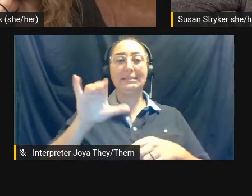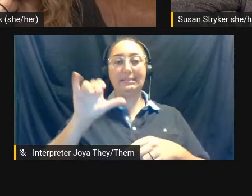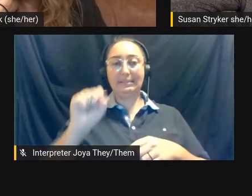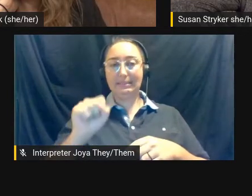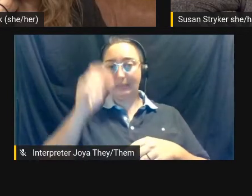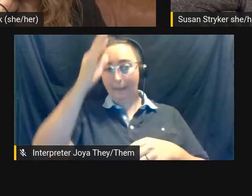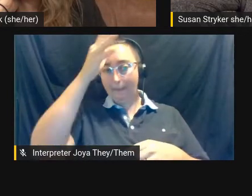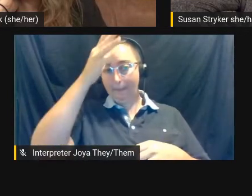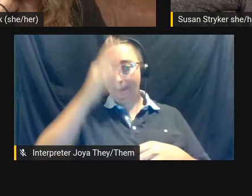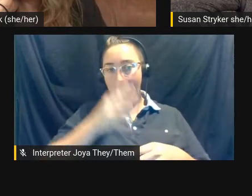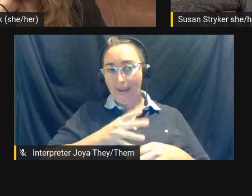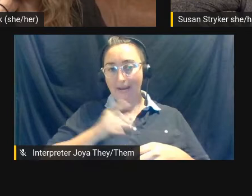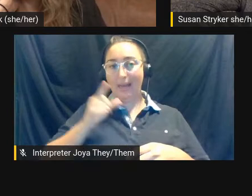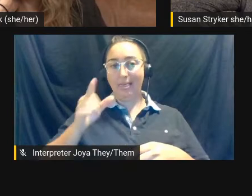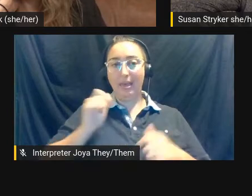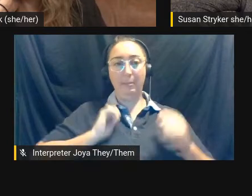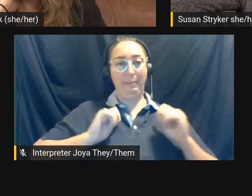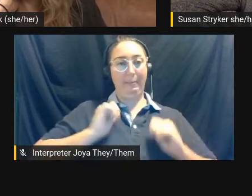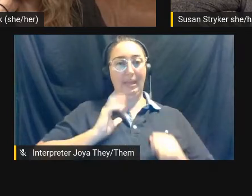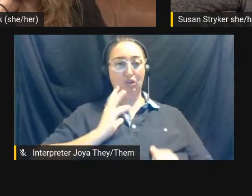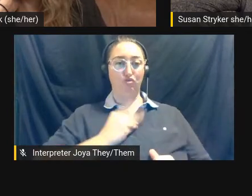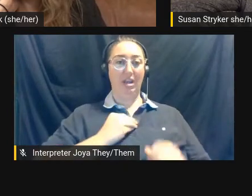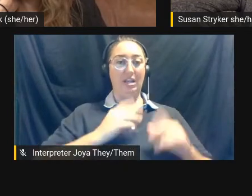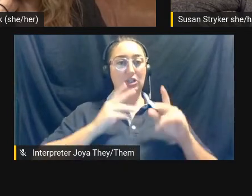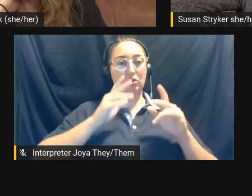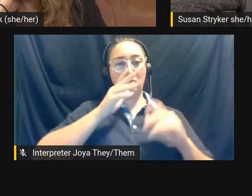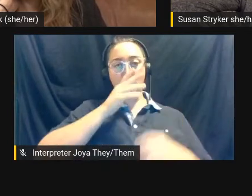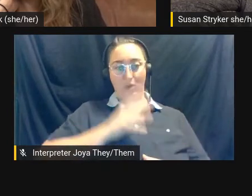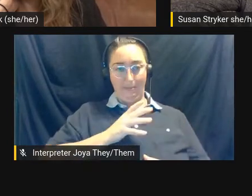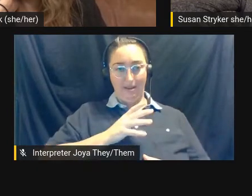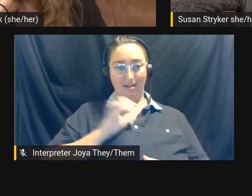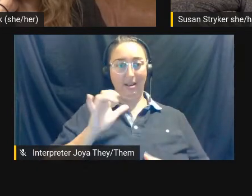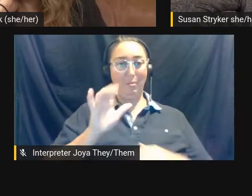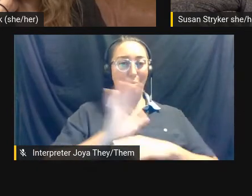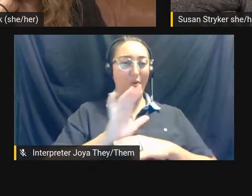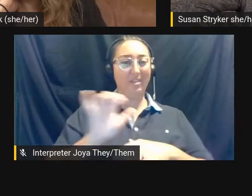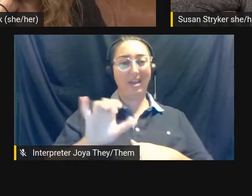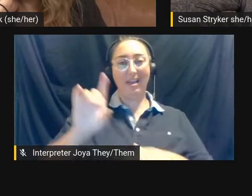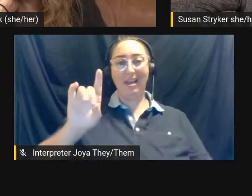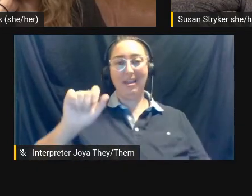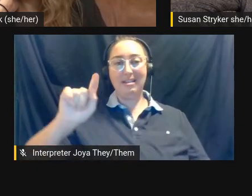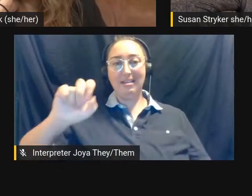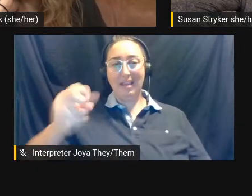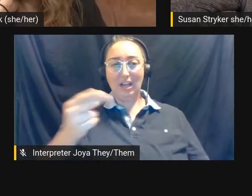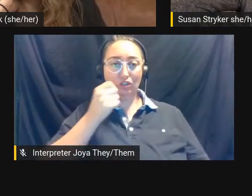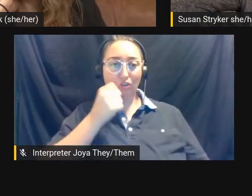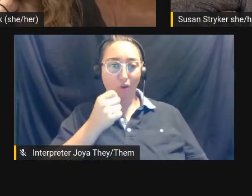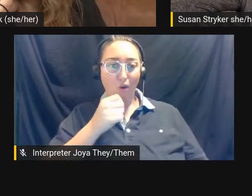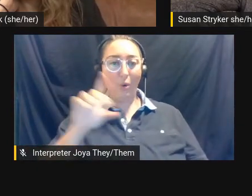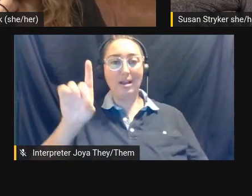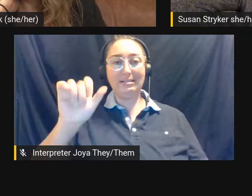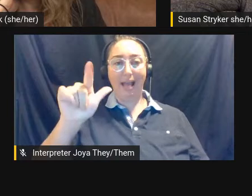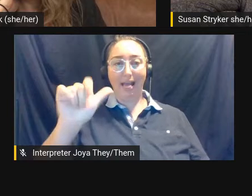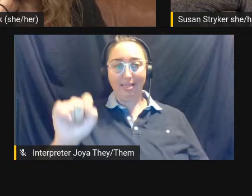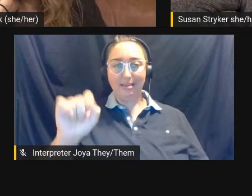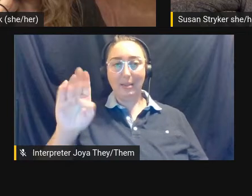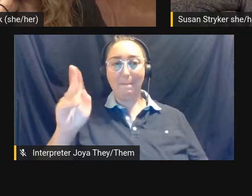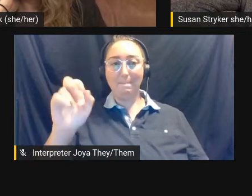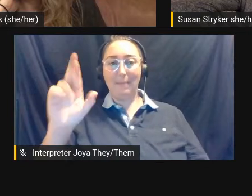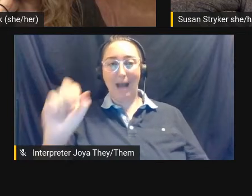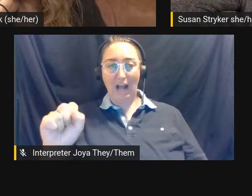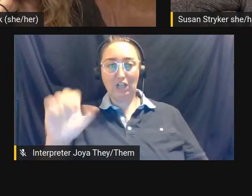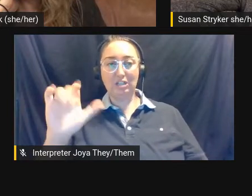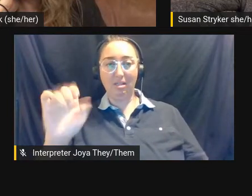uh, play trans women in movies like The Danish Girl or Dallas Buyers Club, they're nominated and they win